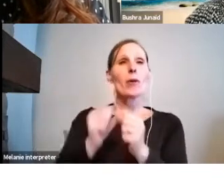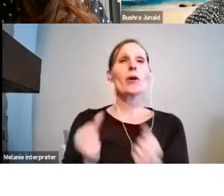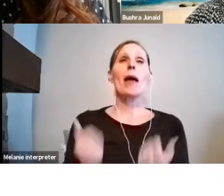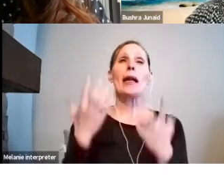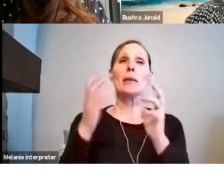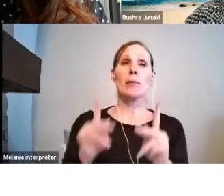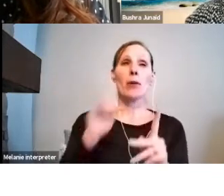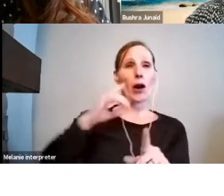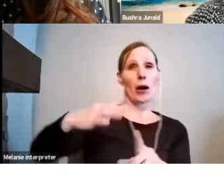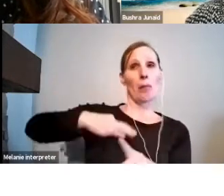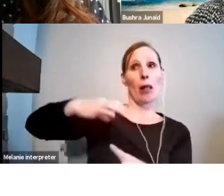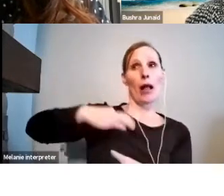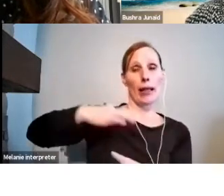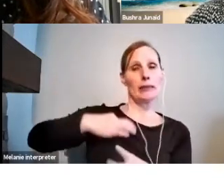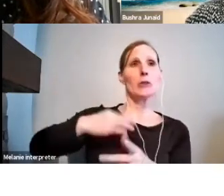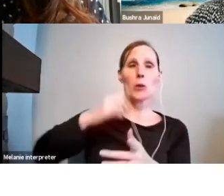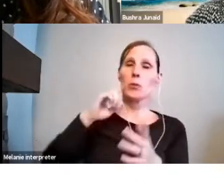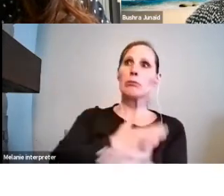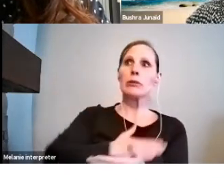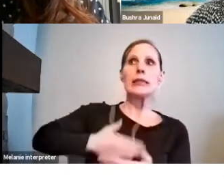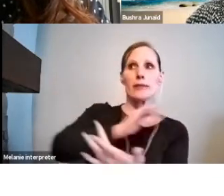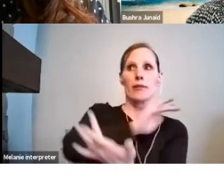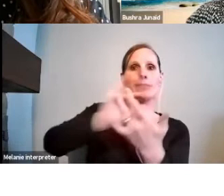get in touch well before the deadline.